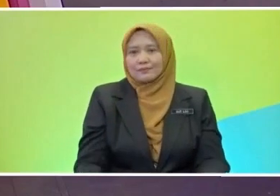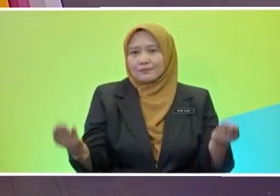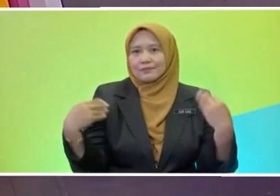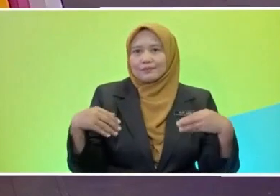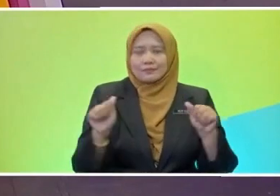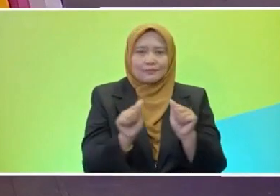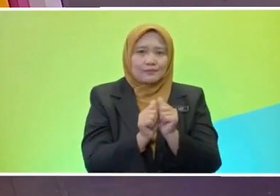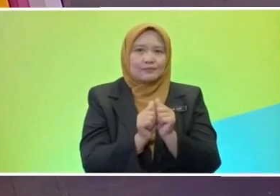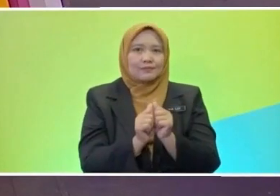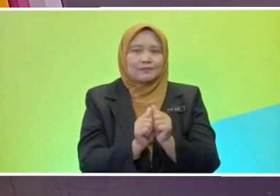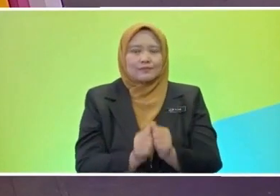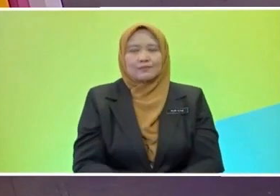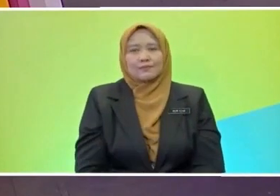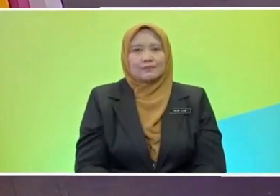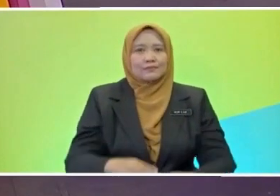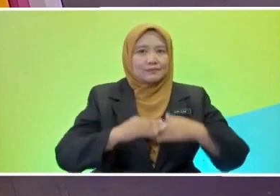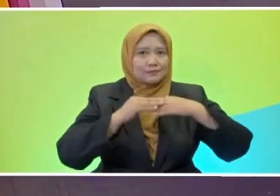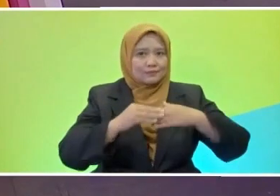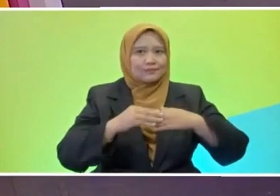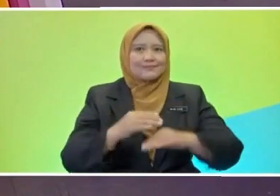Bahasa Inggris Tahun 3, D-Day TV KPF.